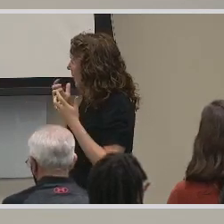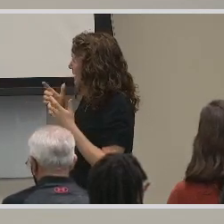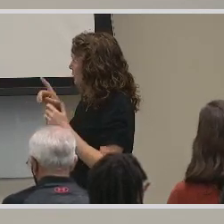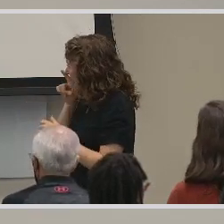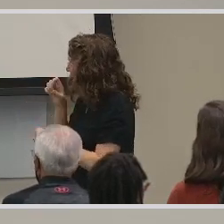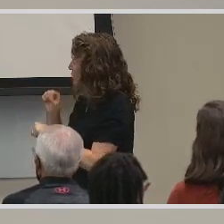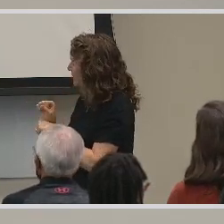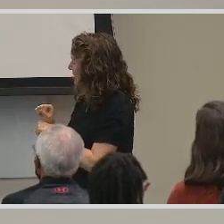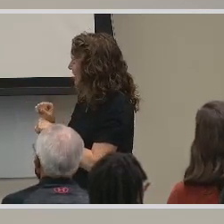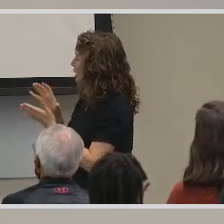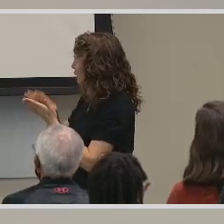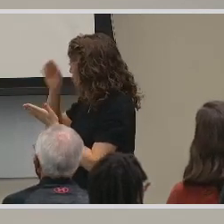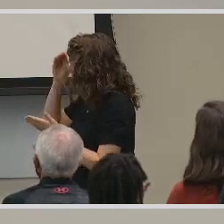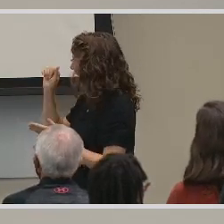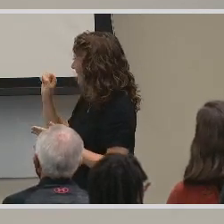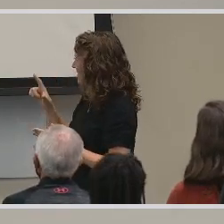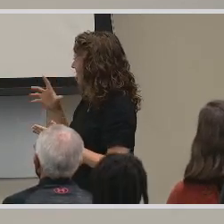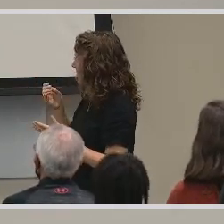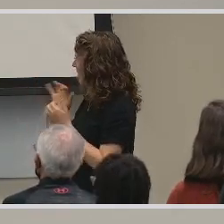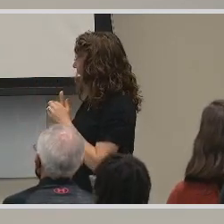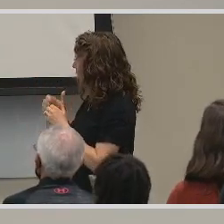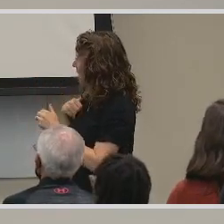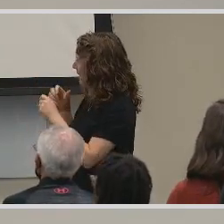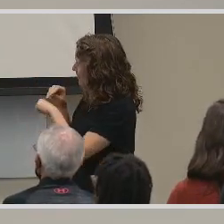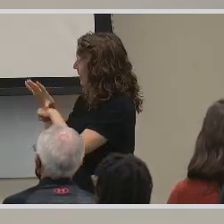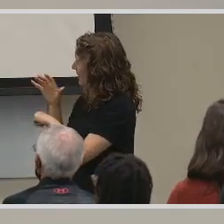learn ASL and how it can impact that?